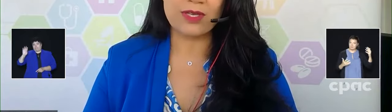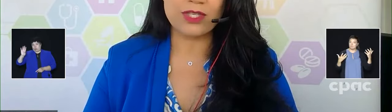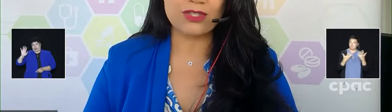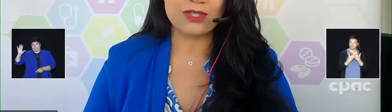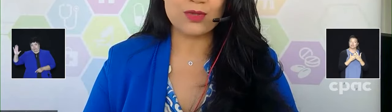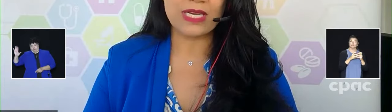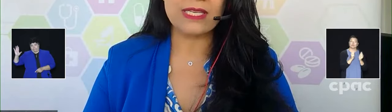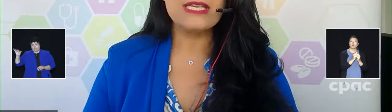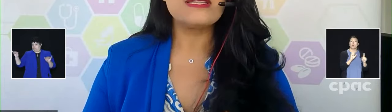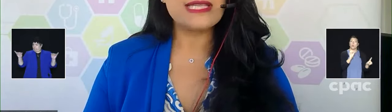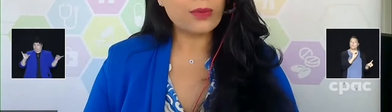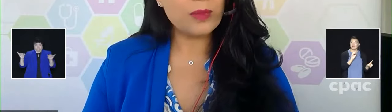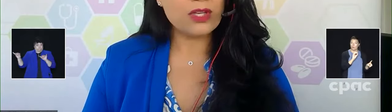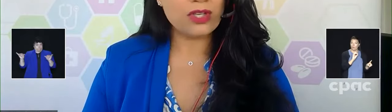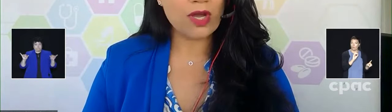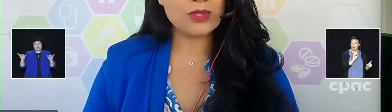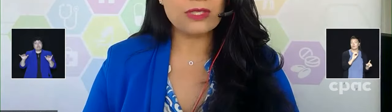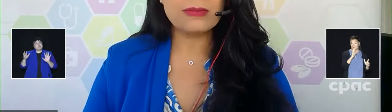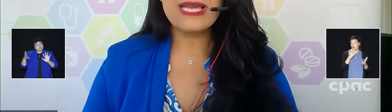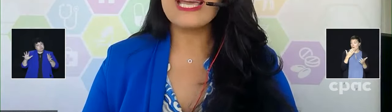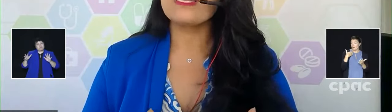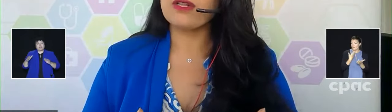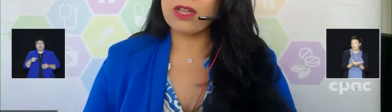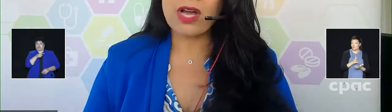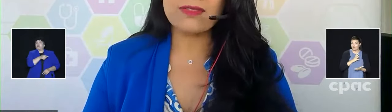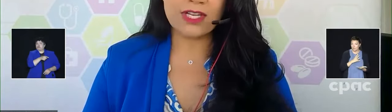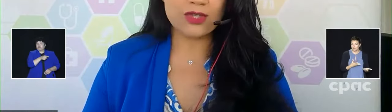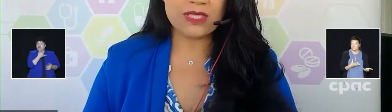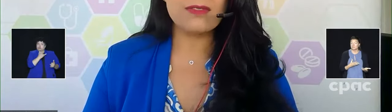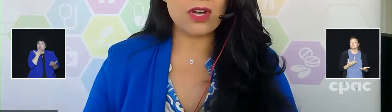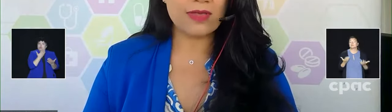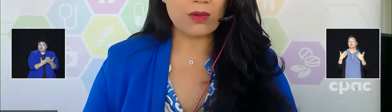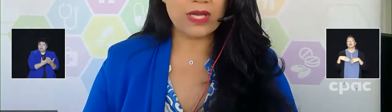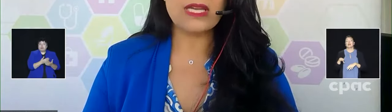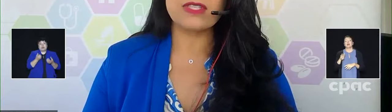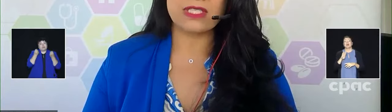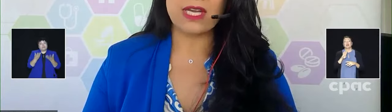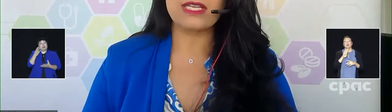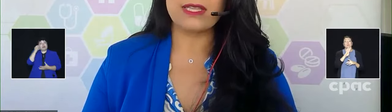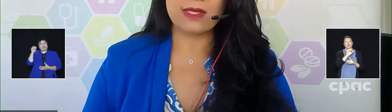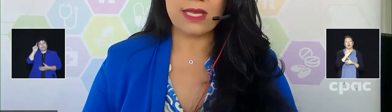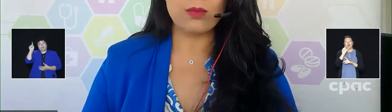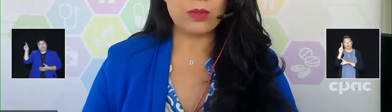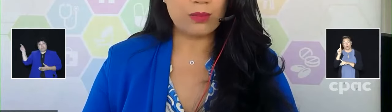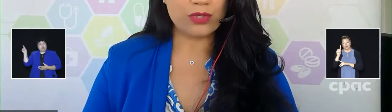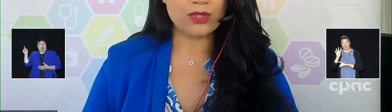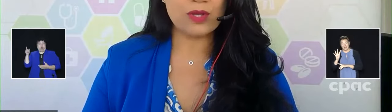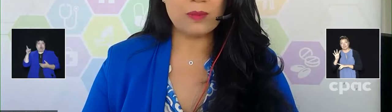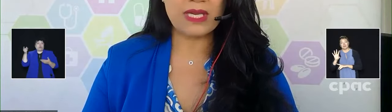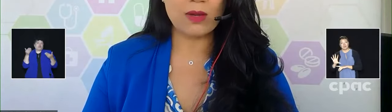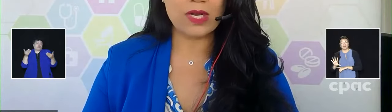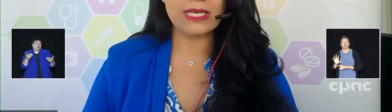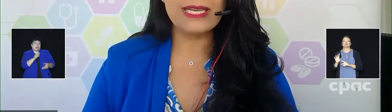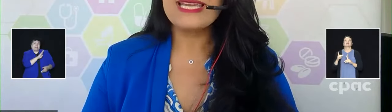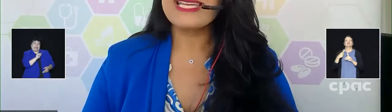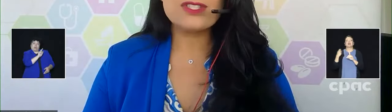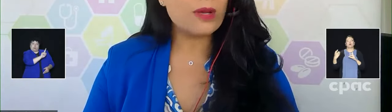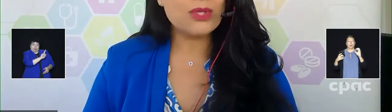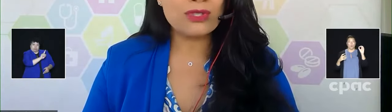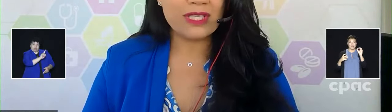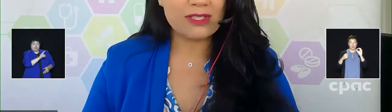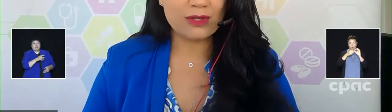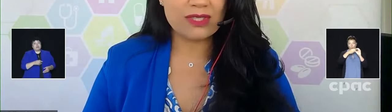with the original strain that that would be a good option and a lot of countries have gone that way, have decided that they would pursue the BA-1.